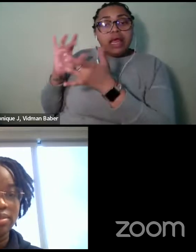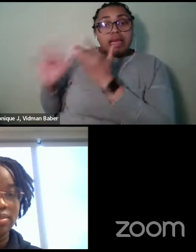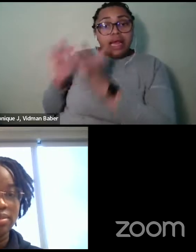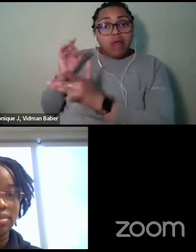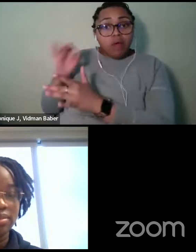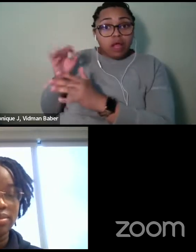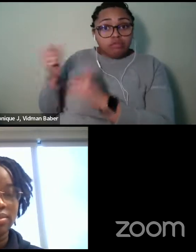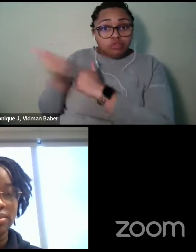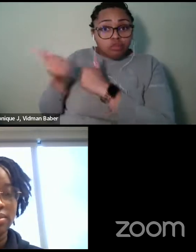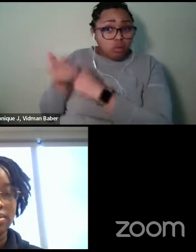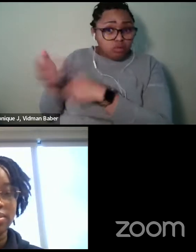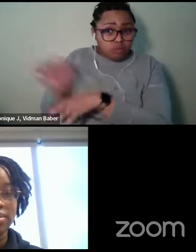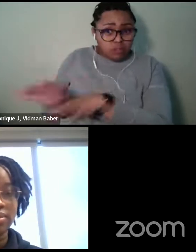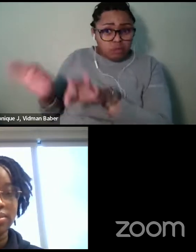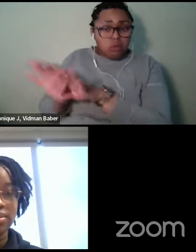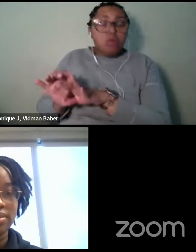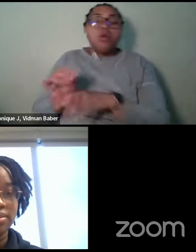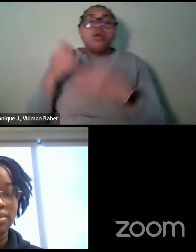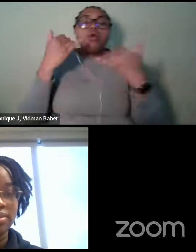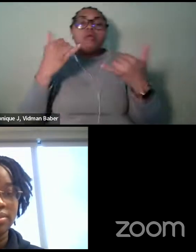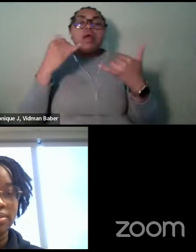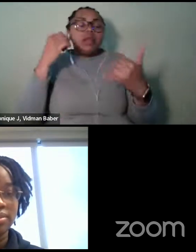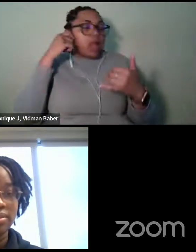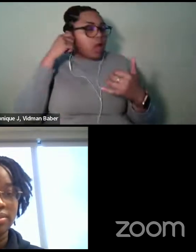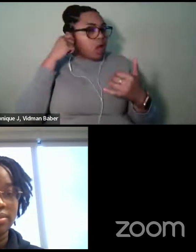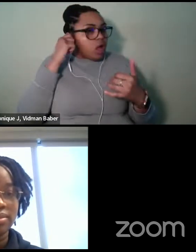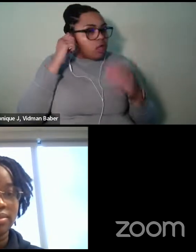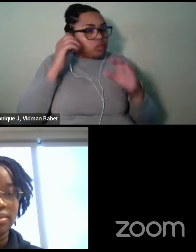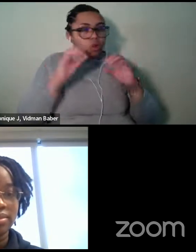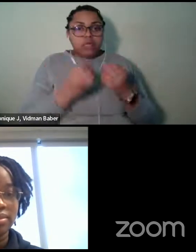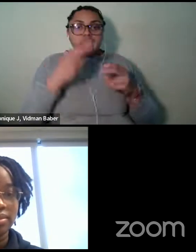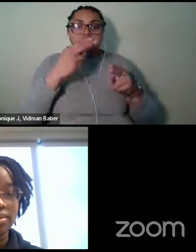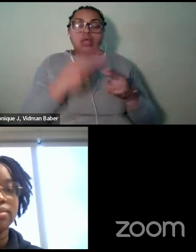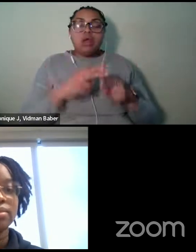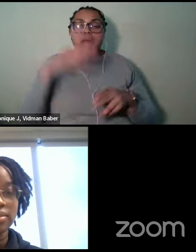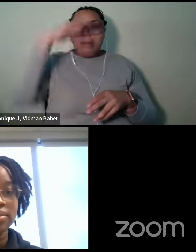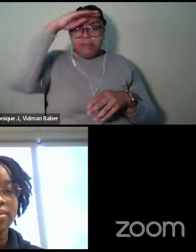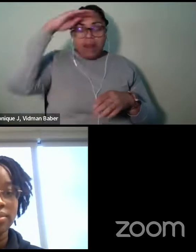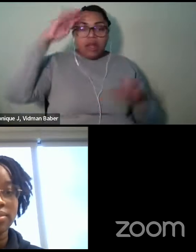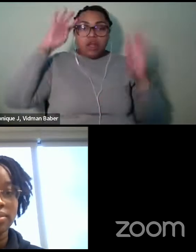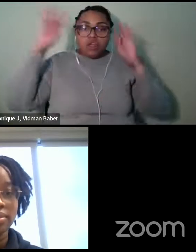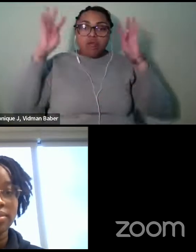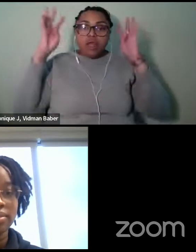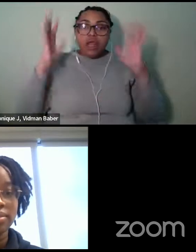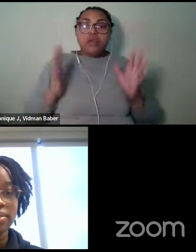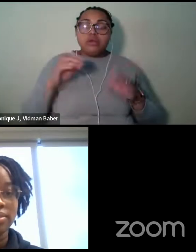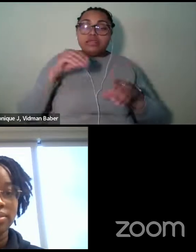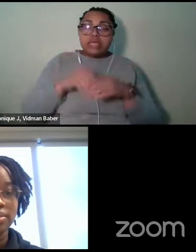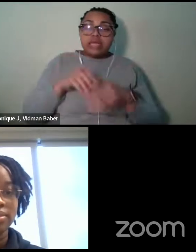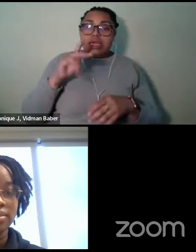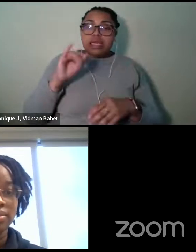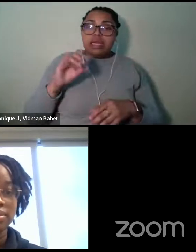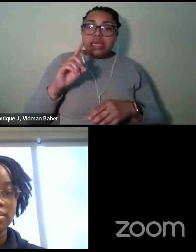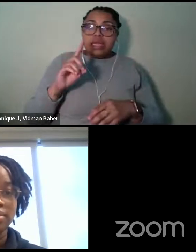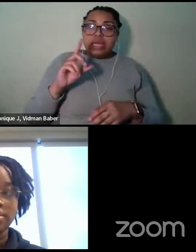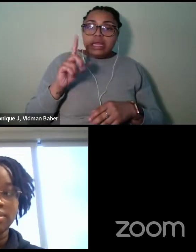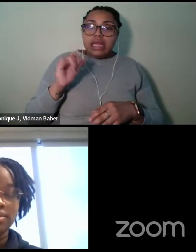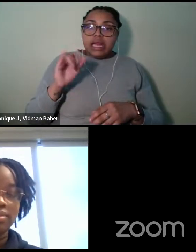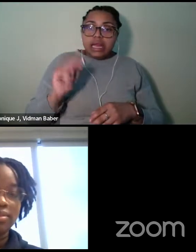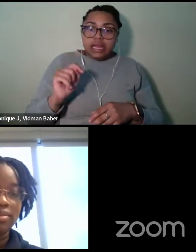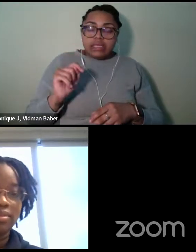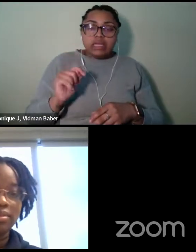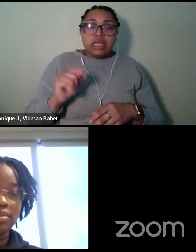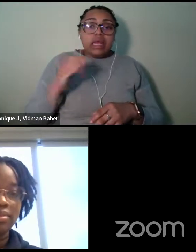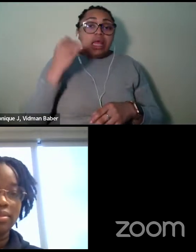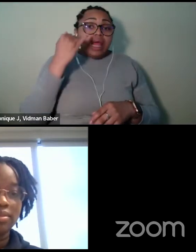Um, right now there's a, there's an organization called black creators and kid lit. So if you're, uh, someone who's interested in writing for